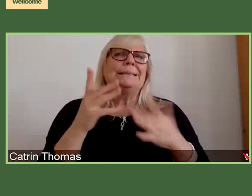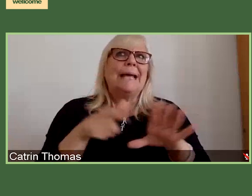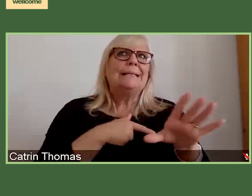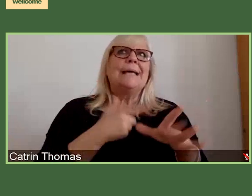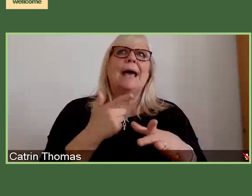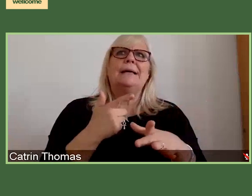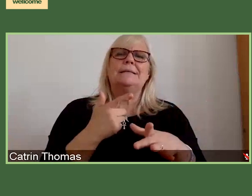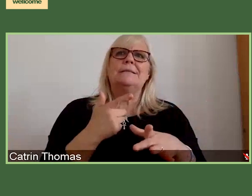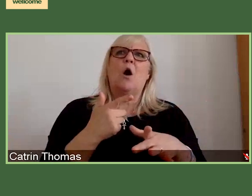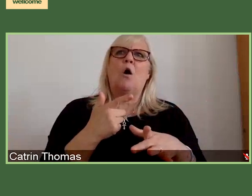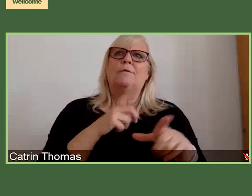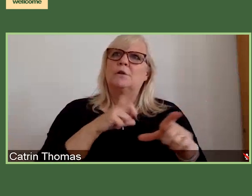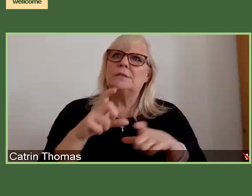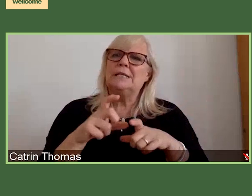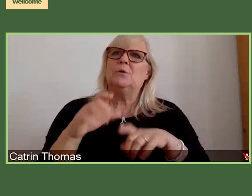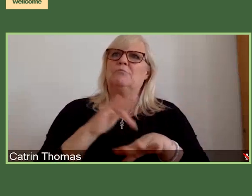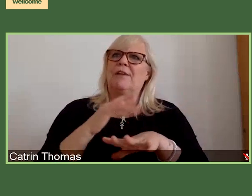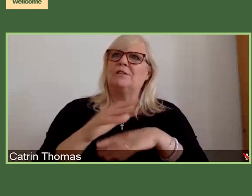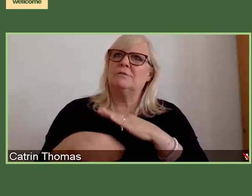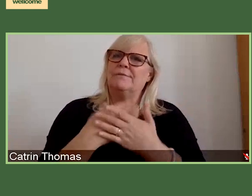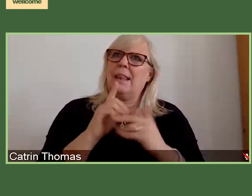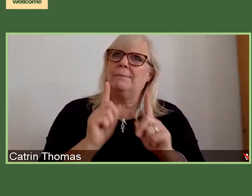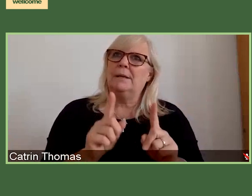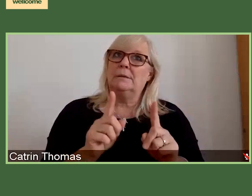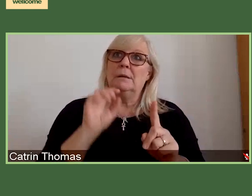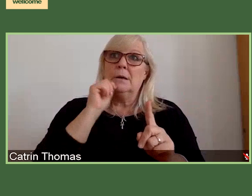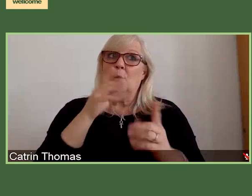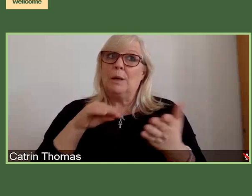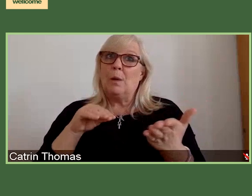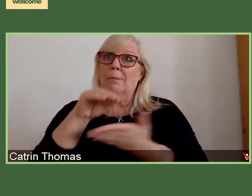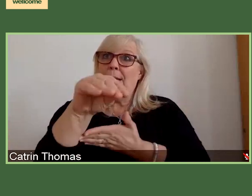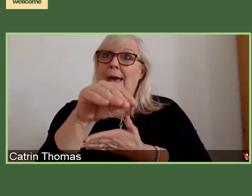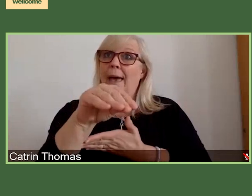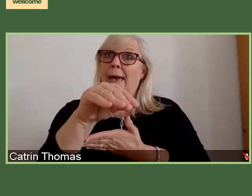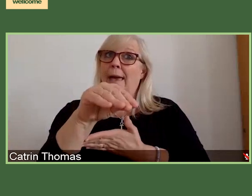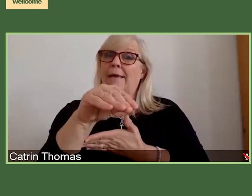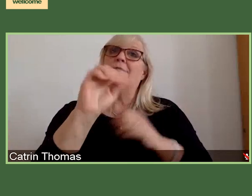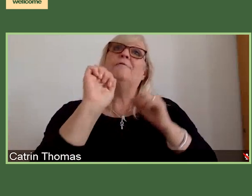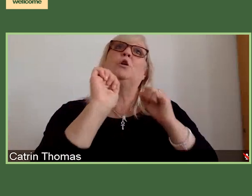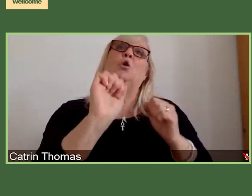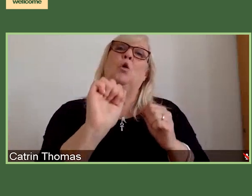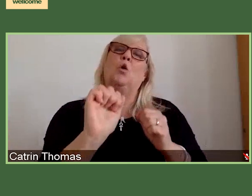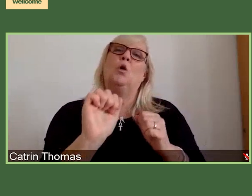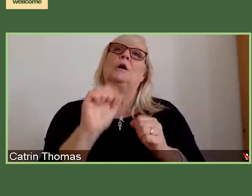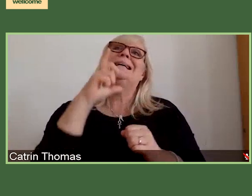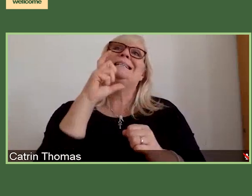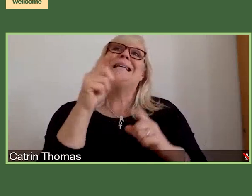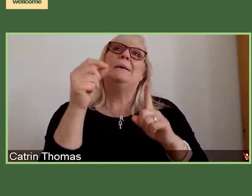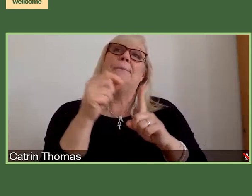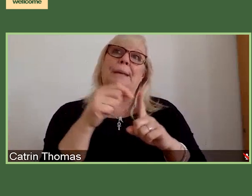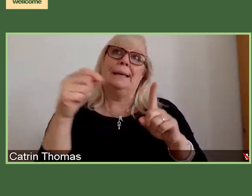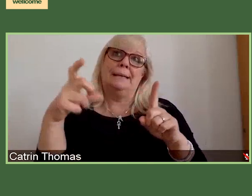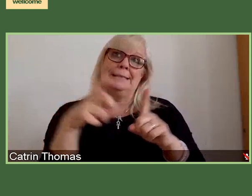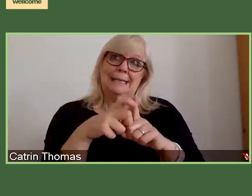for, we will pay for the costs of CPD for continual professional development. Where those